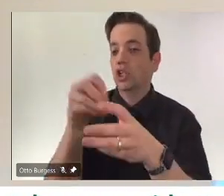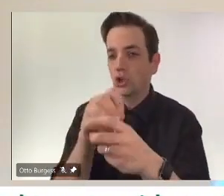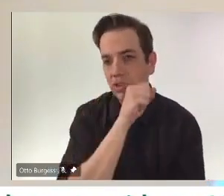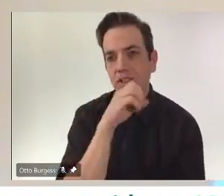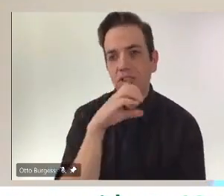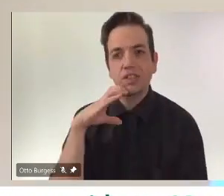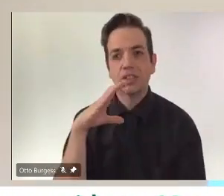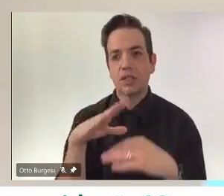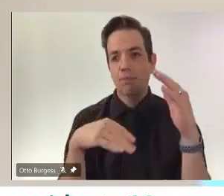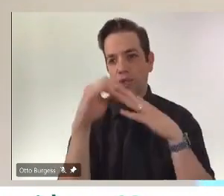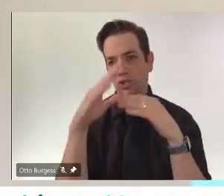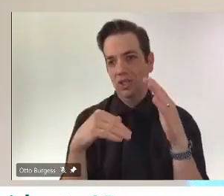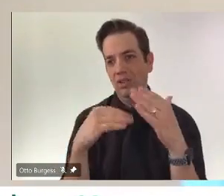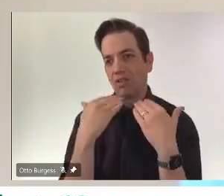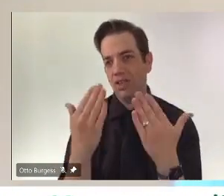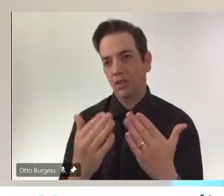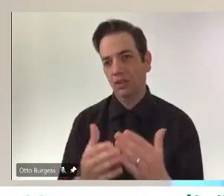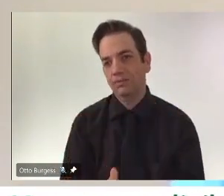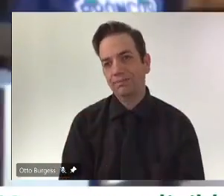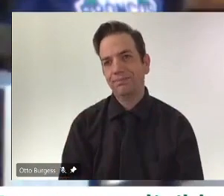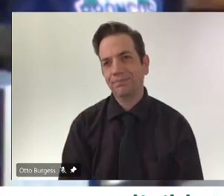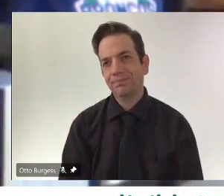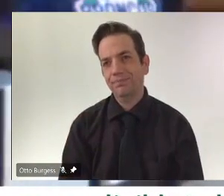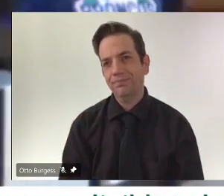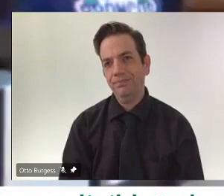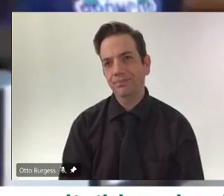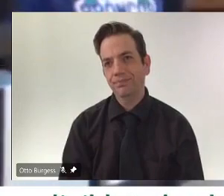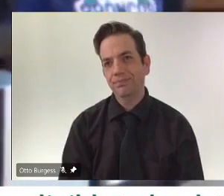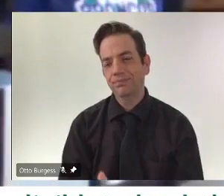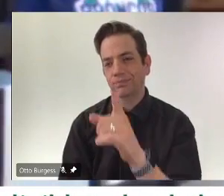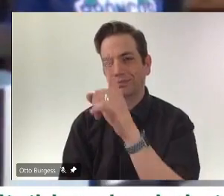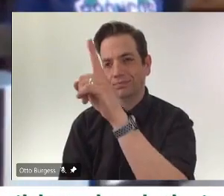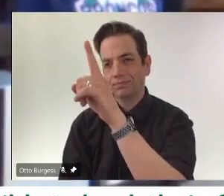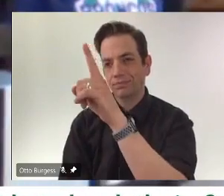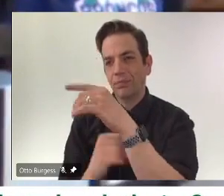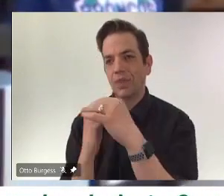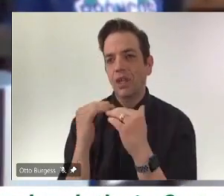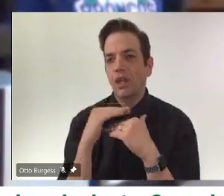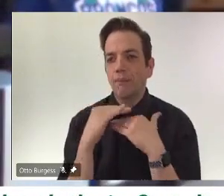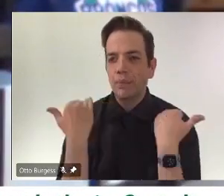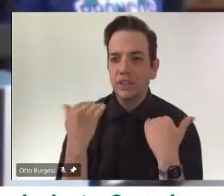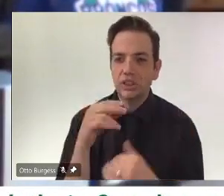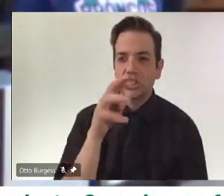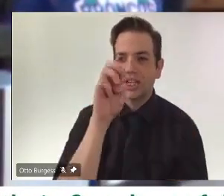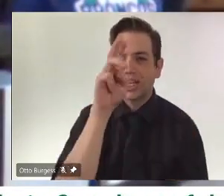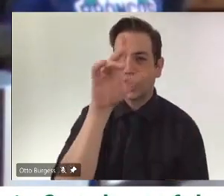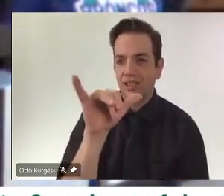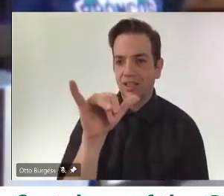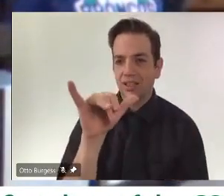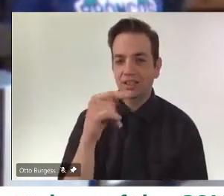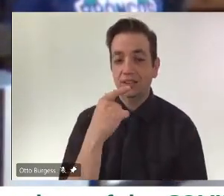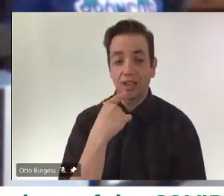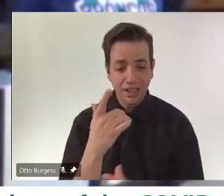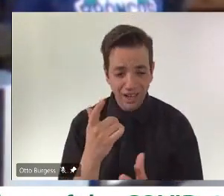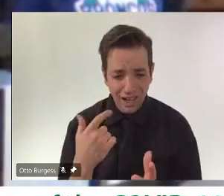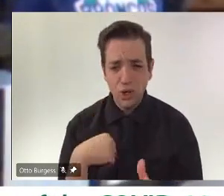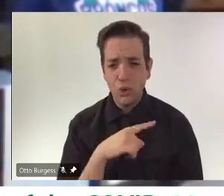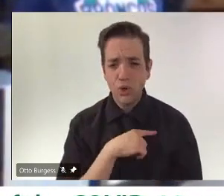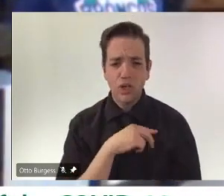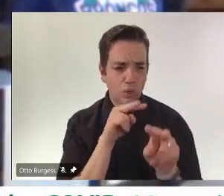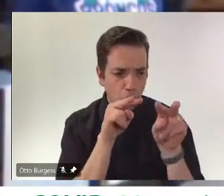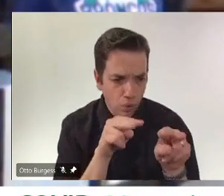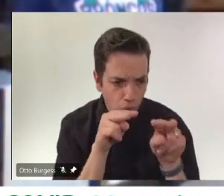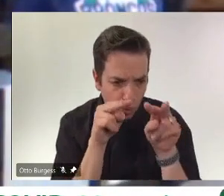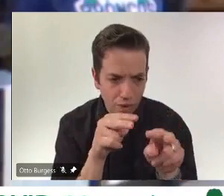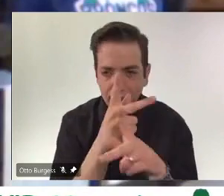just further to that, you know, to what Dr. Shahab said, we'll be watching it very closely. You know, if there's a, you know, an area of the province or a, you particular